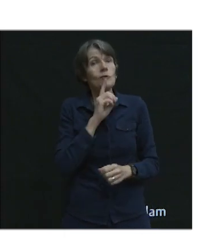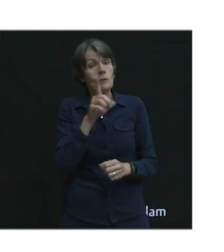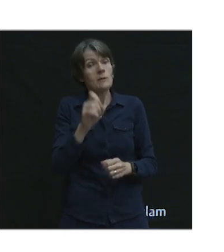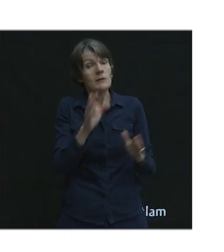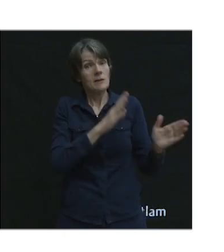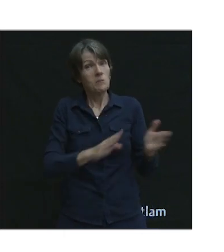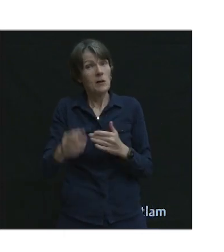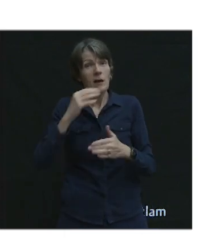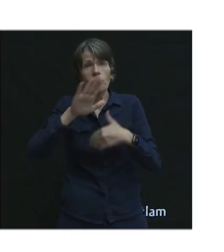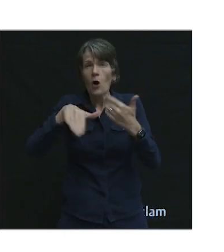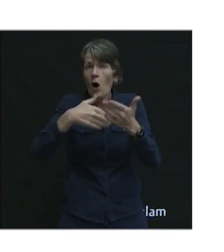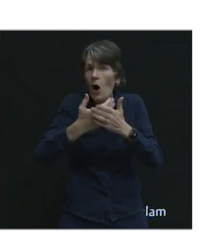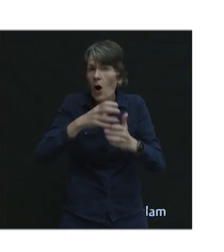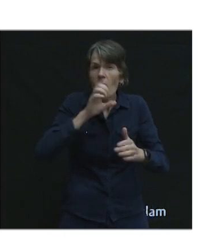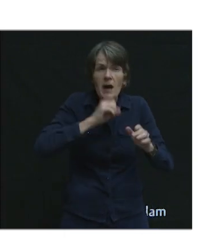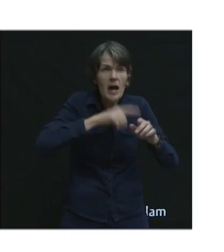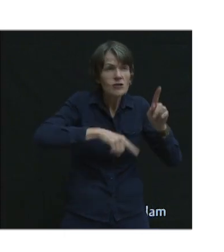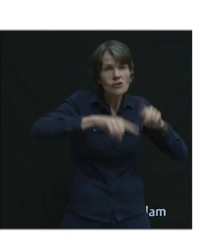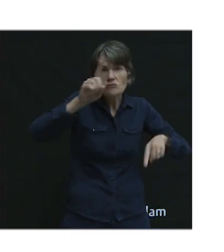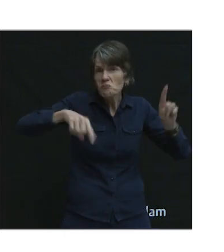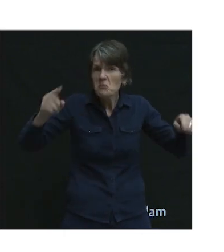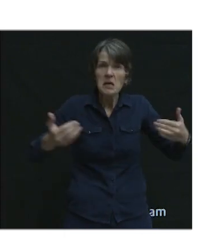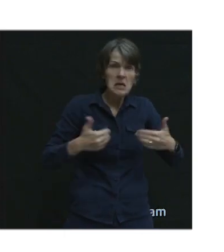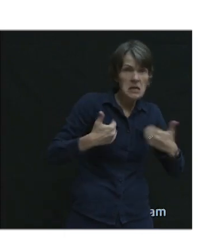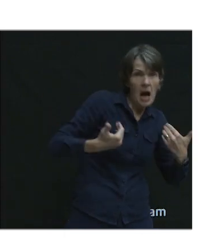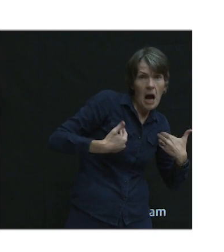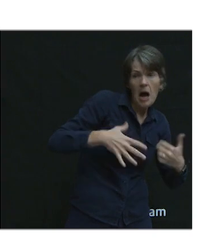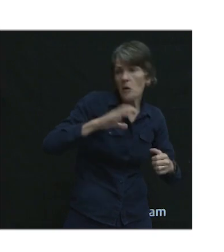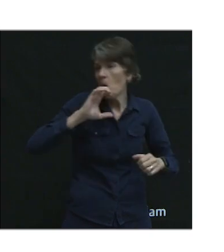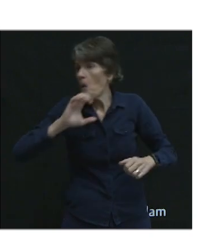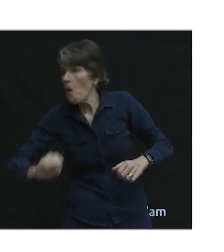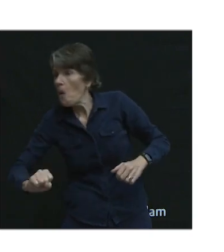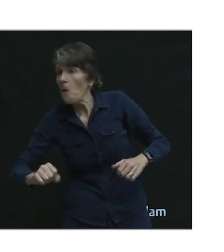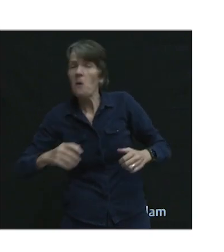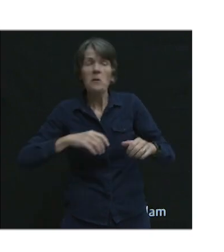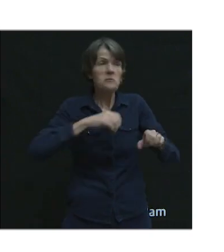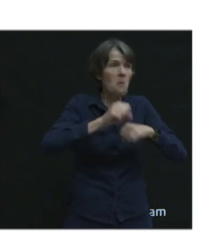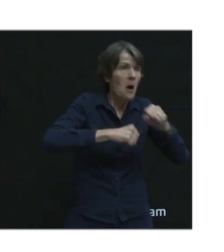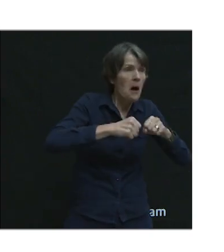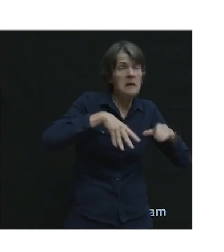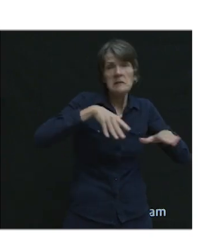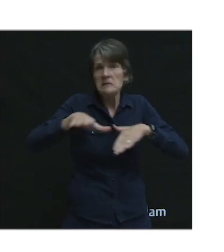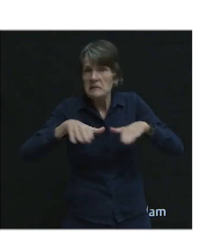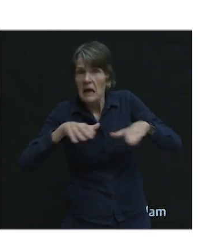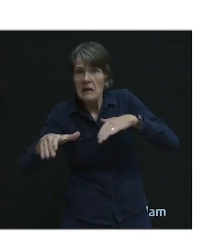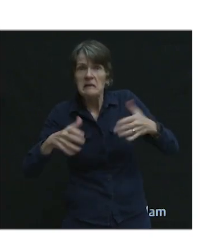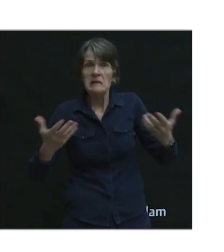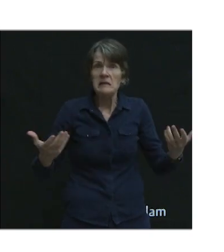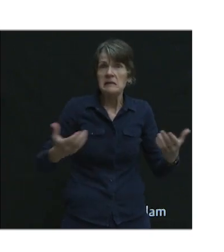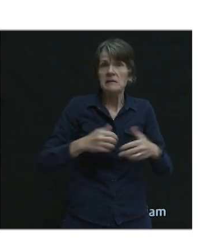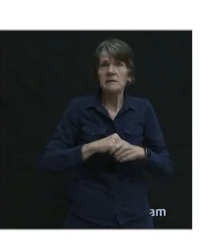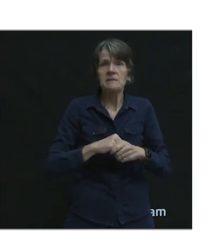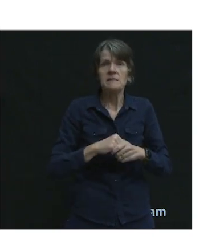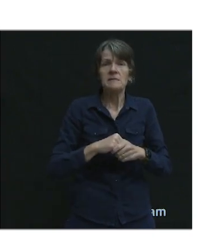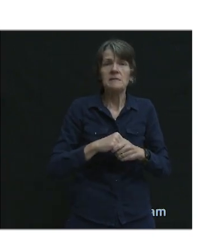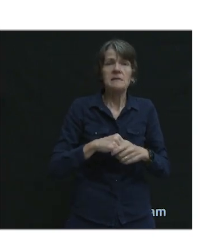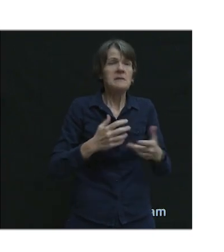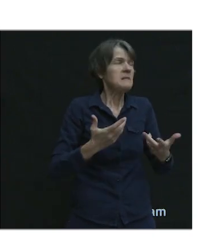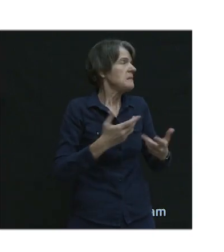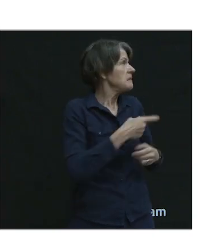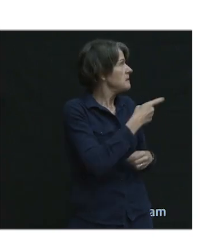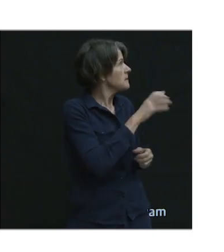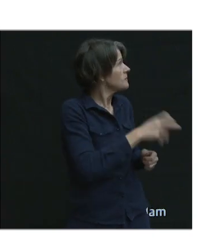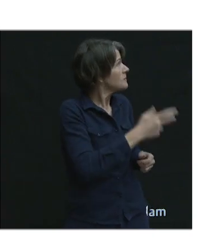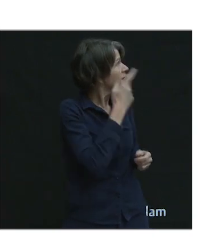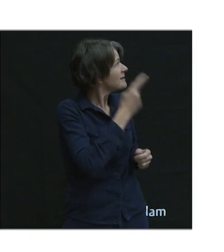for all different kinds of people who might choose to walk or cycle. And that's sort of building facilities that you see on this side,